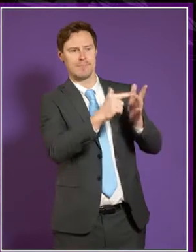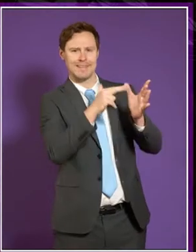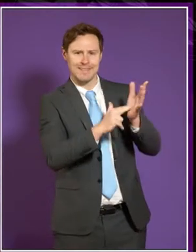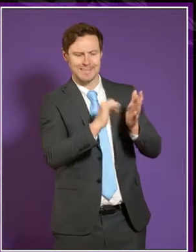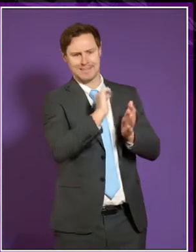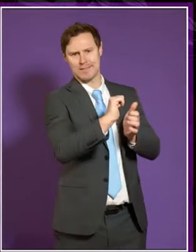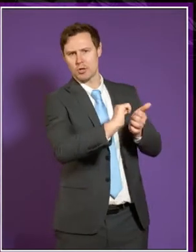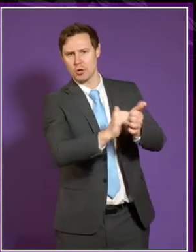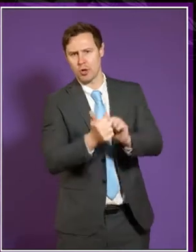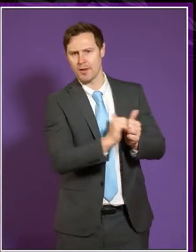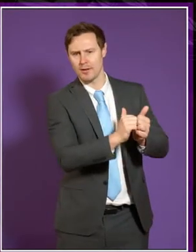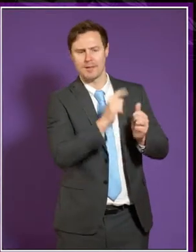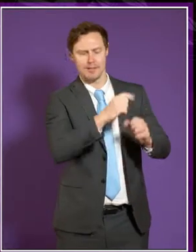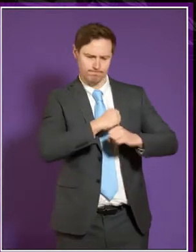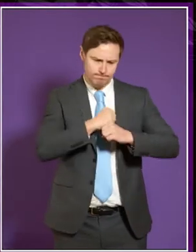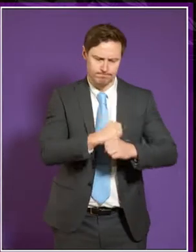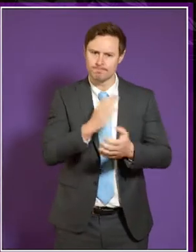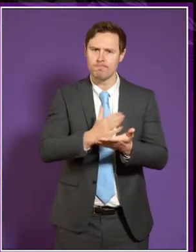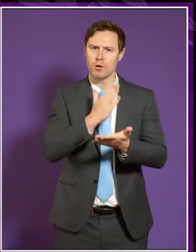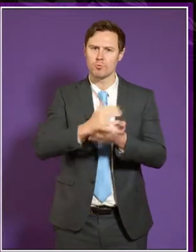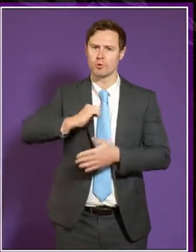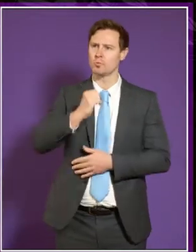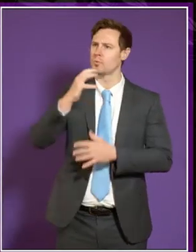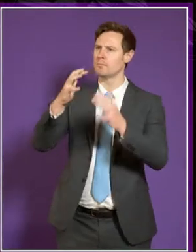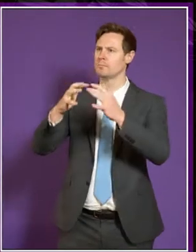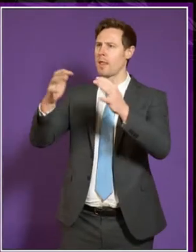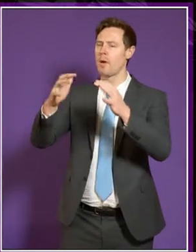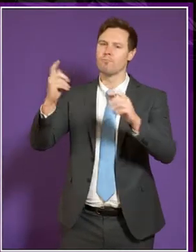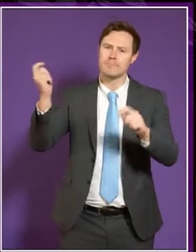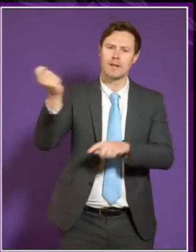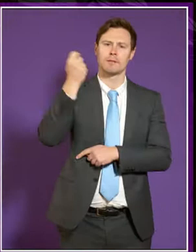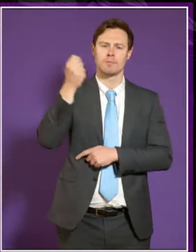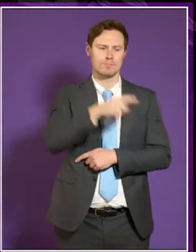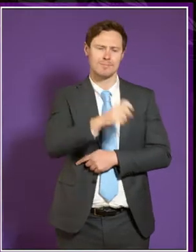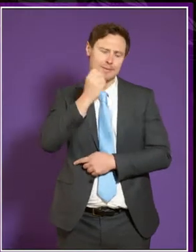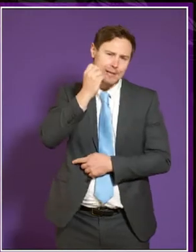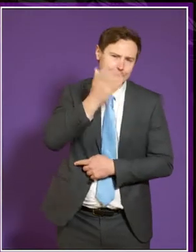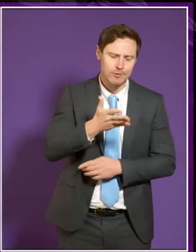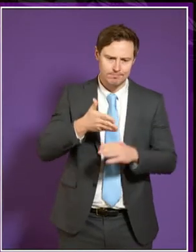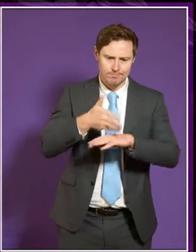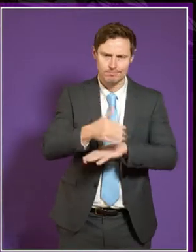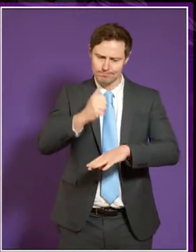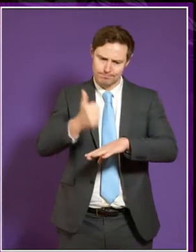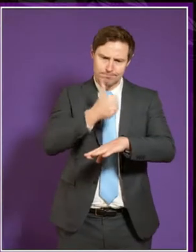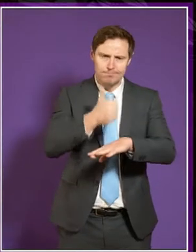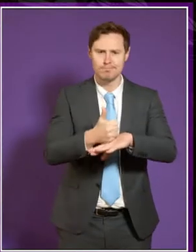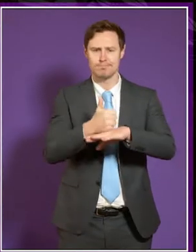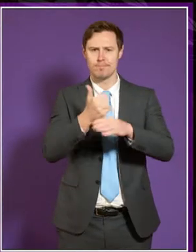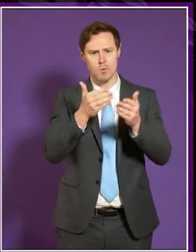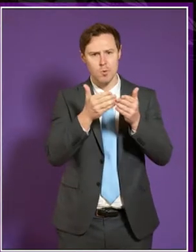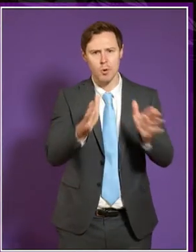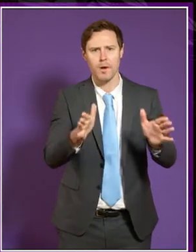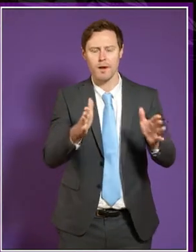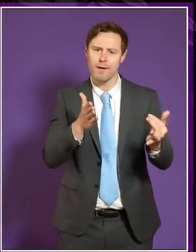his career to making the Scottish Parliament a success. He worked daily to deliver the founding principles of this Parliament to be open,